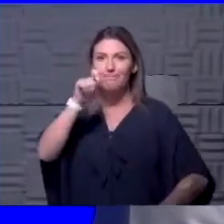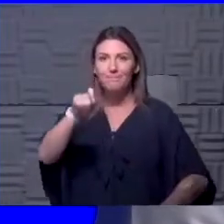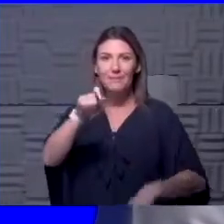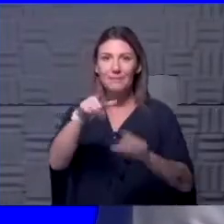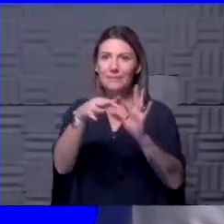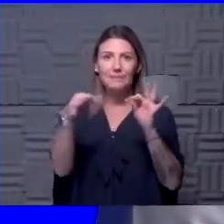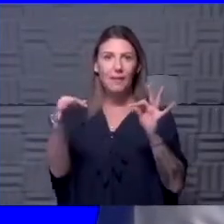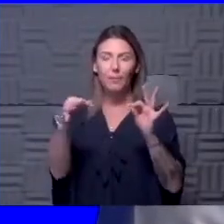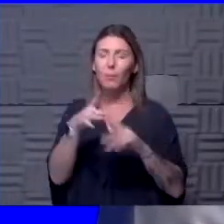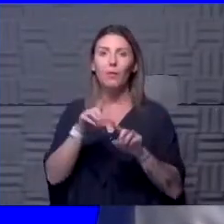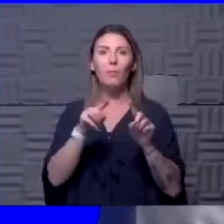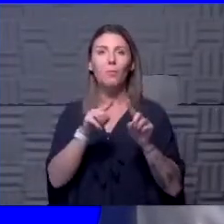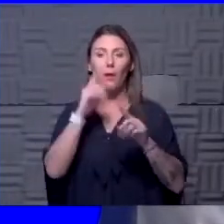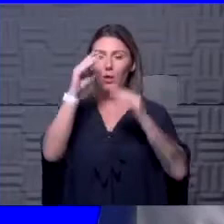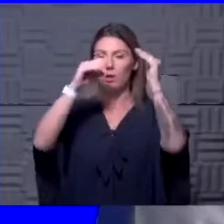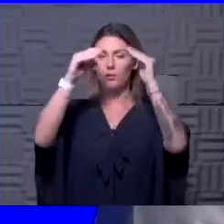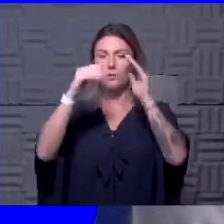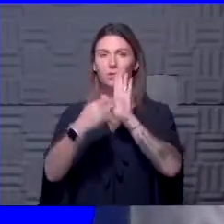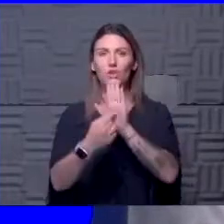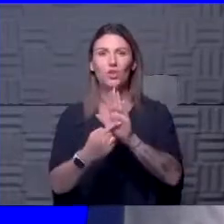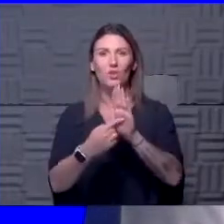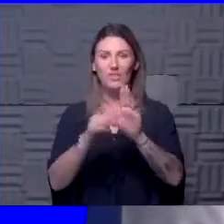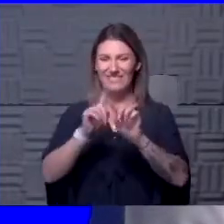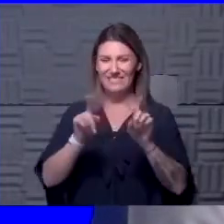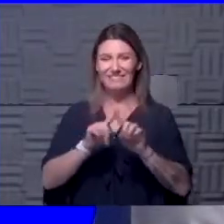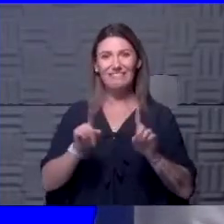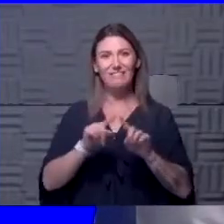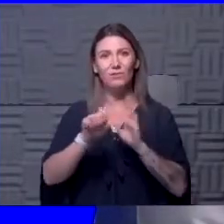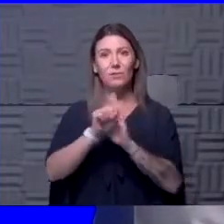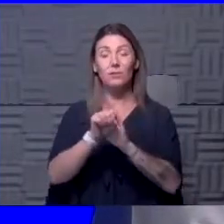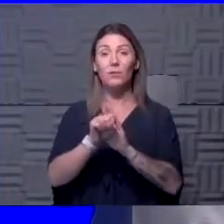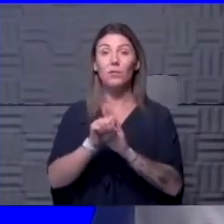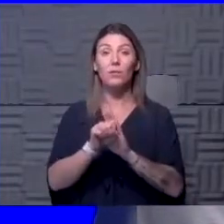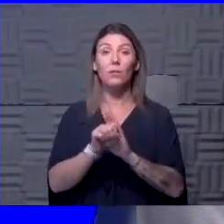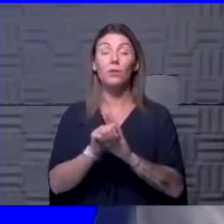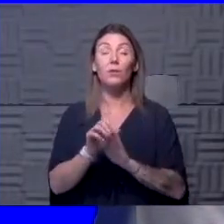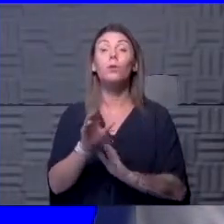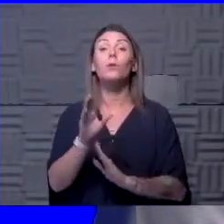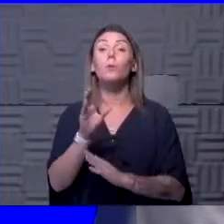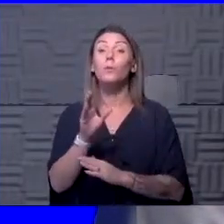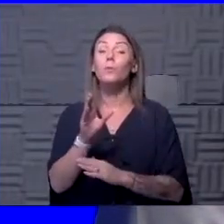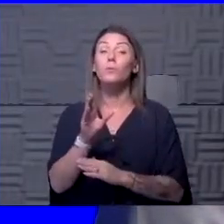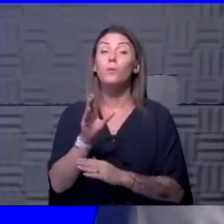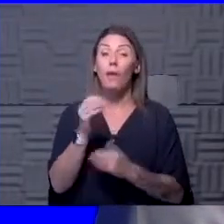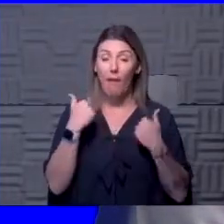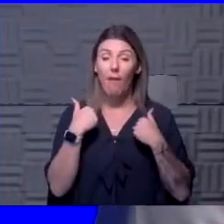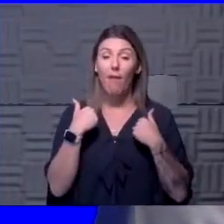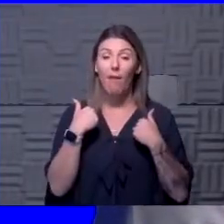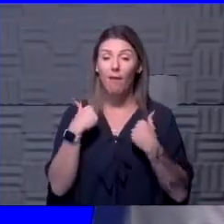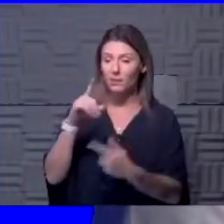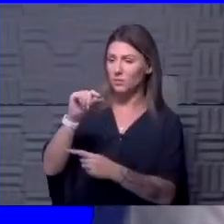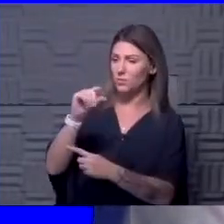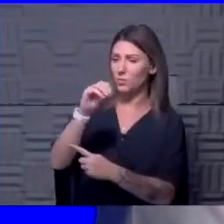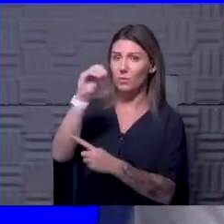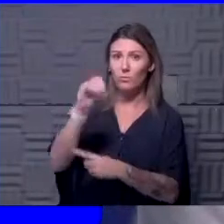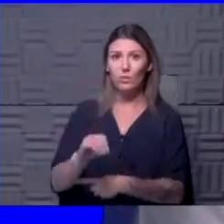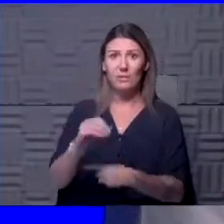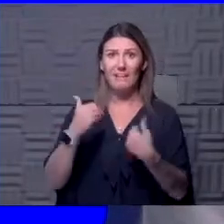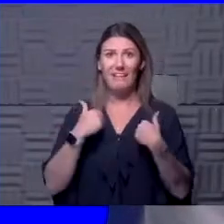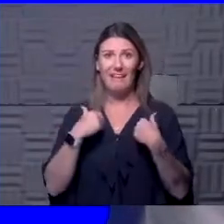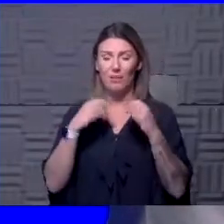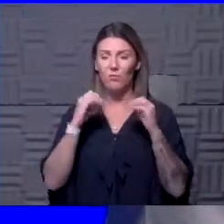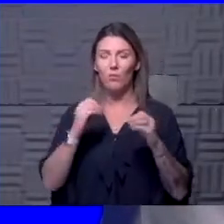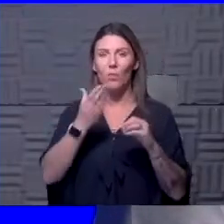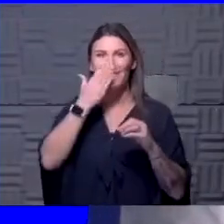than even in adults, we know it presents differently. There was a significant, you know, 20% did have loss of